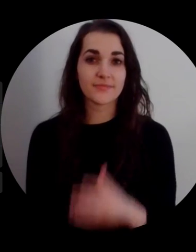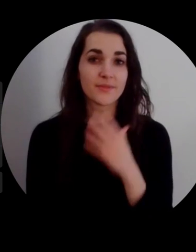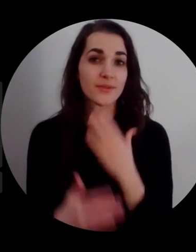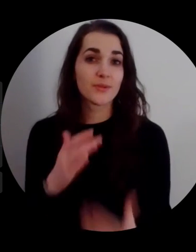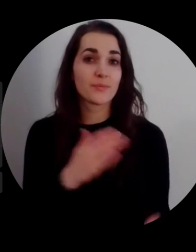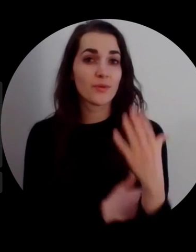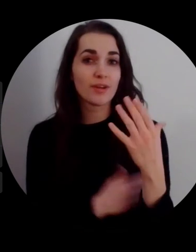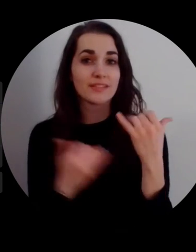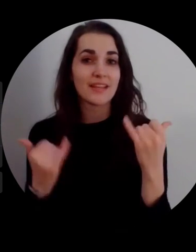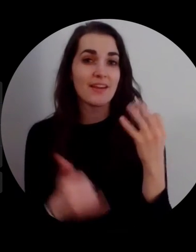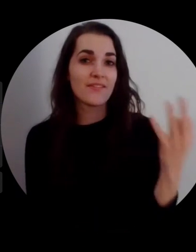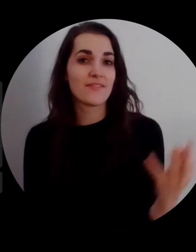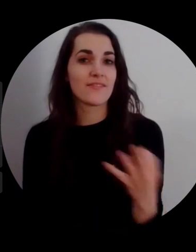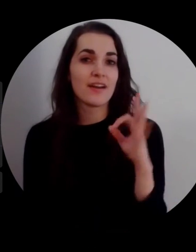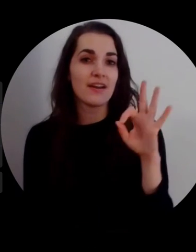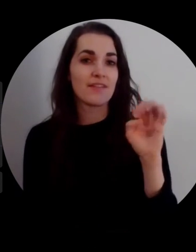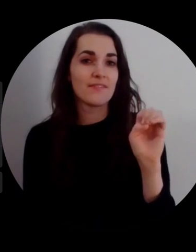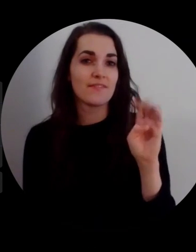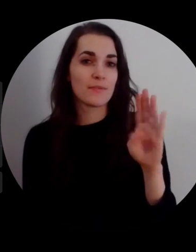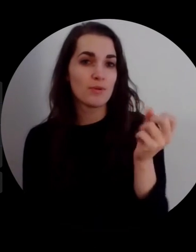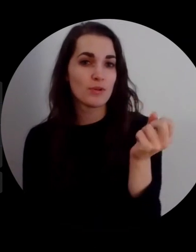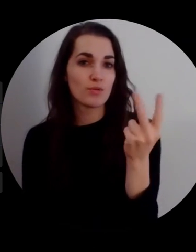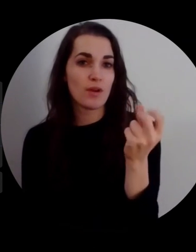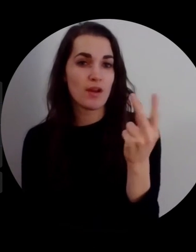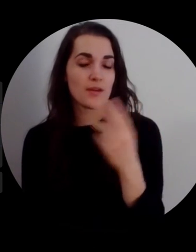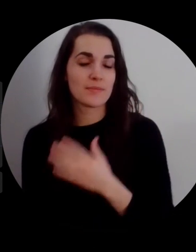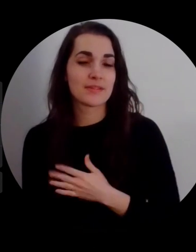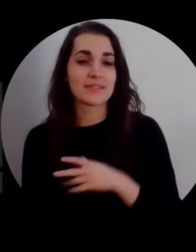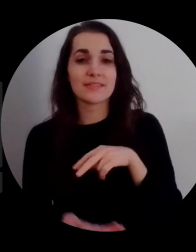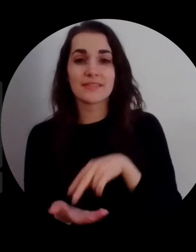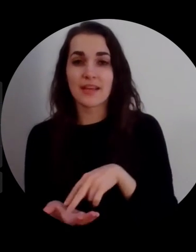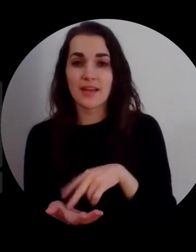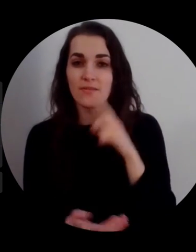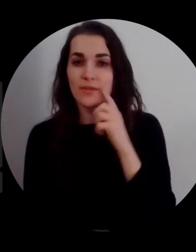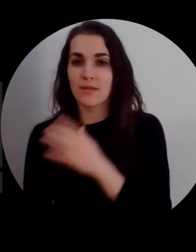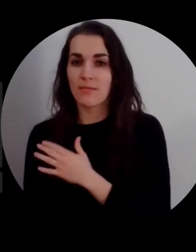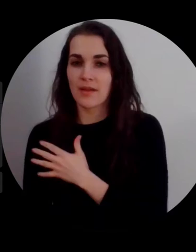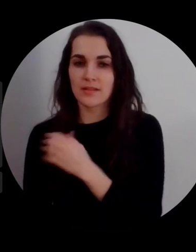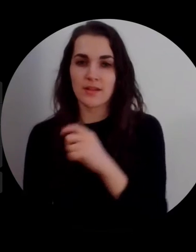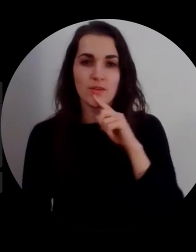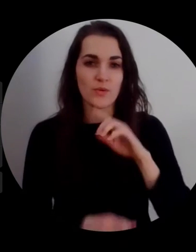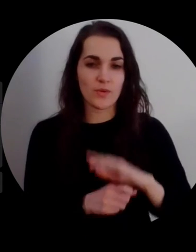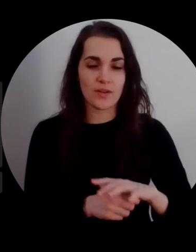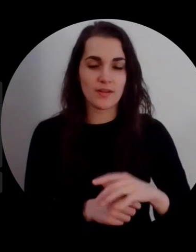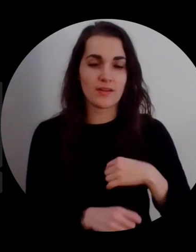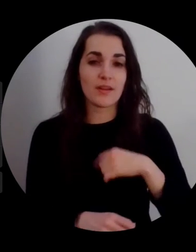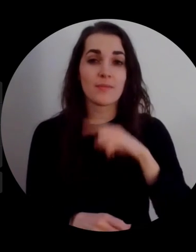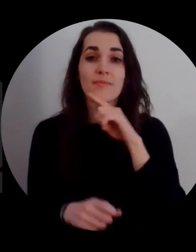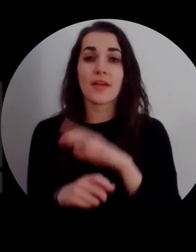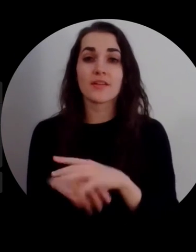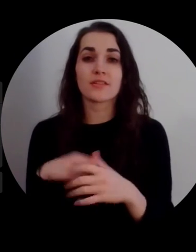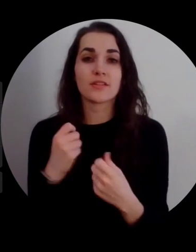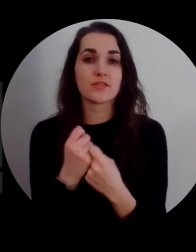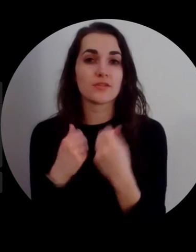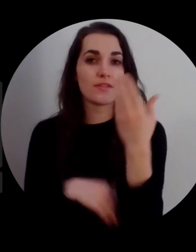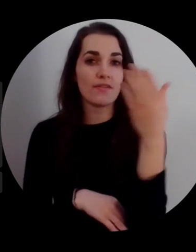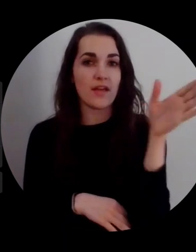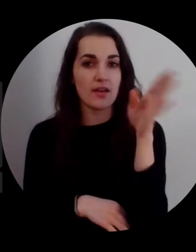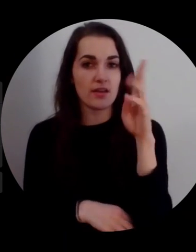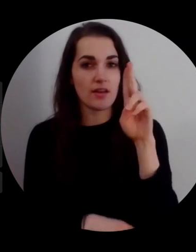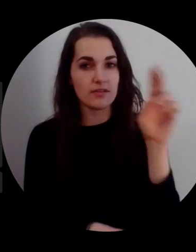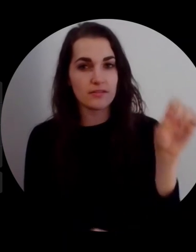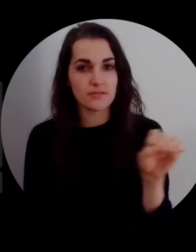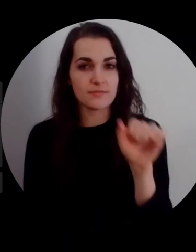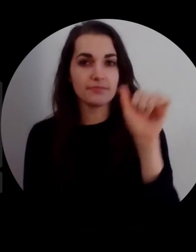Good morning. It's Friday, February 12th. Please stand for the Pledge and Student Creed. I pledge allegiance to the flag of the United